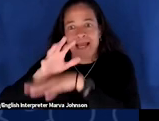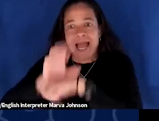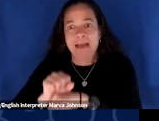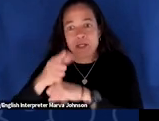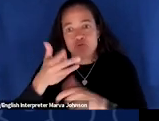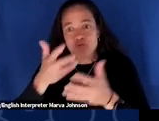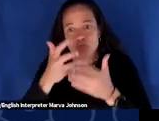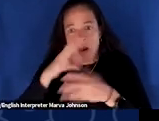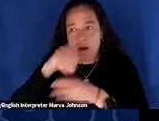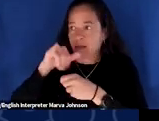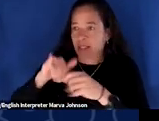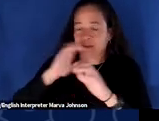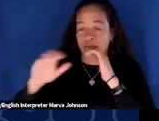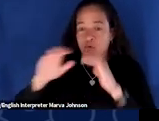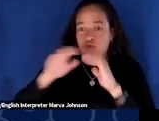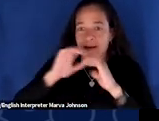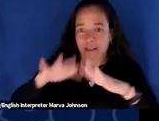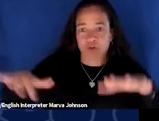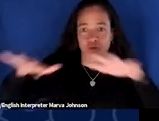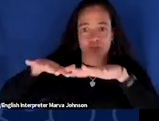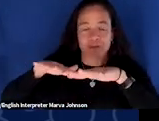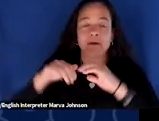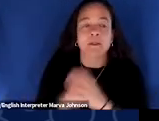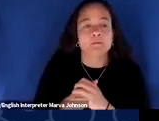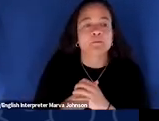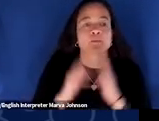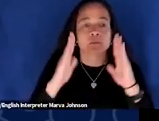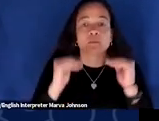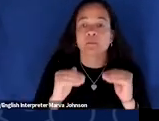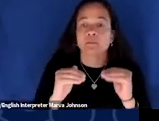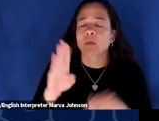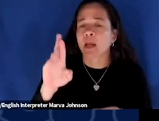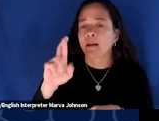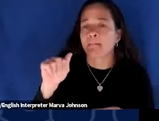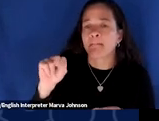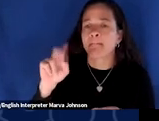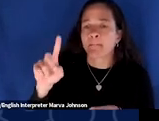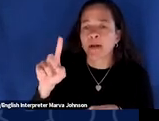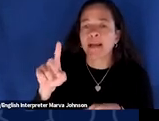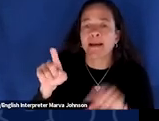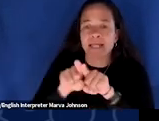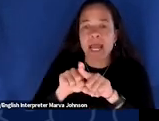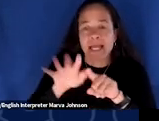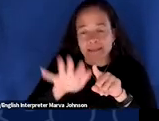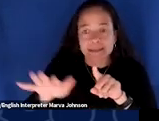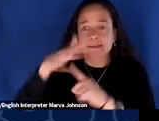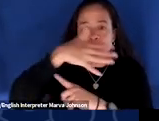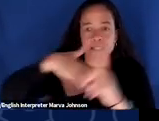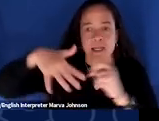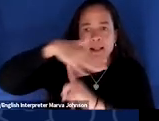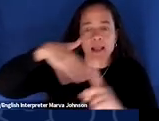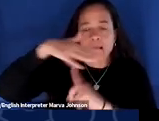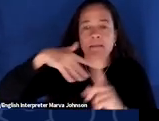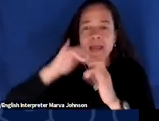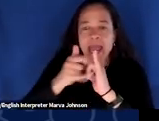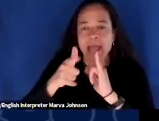number two is about thinking about your brand as a climate brand and communicating those changes number